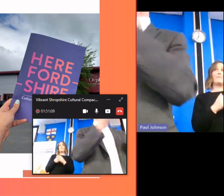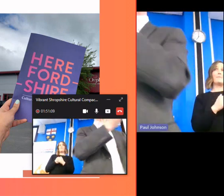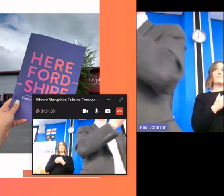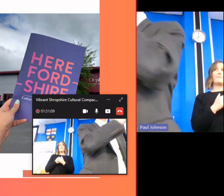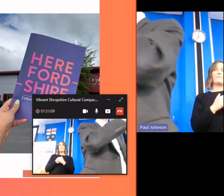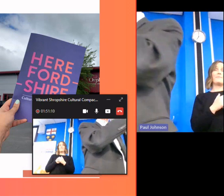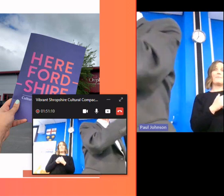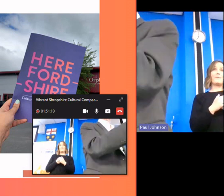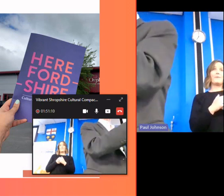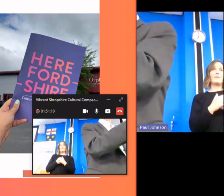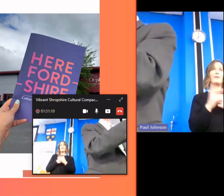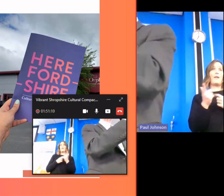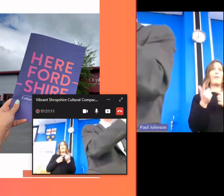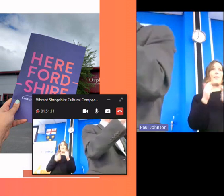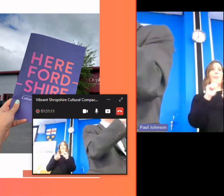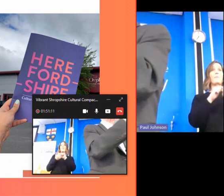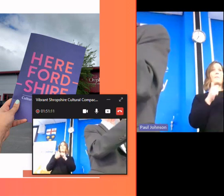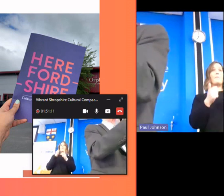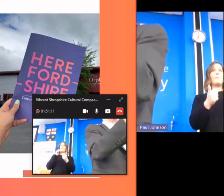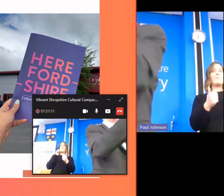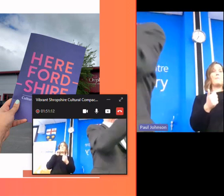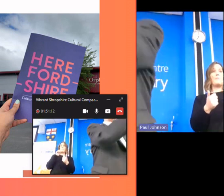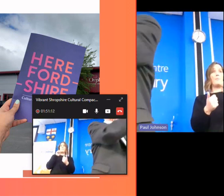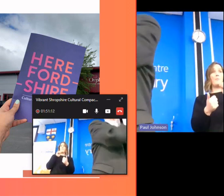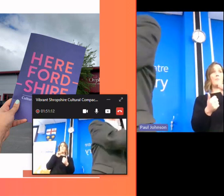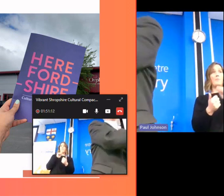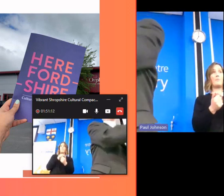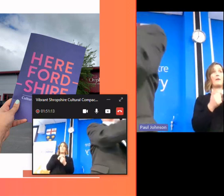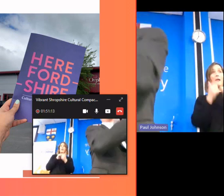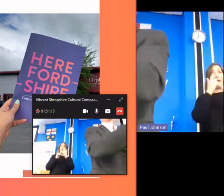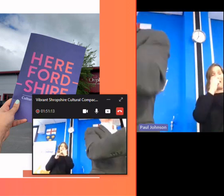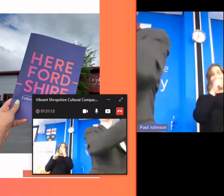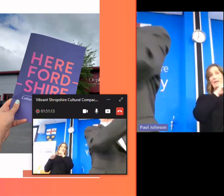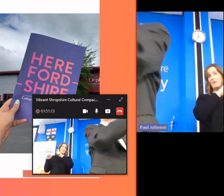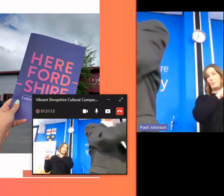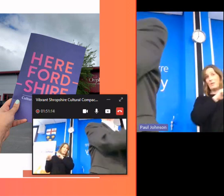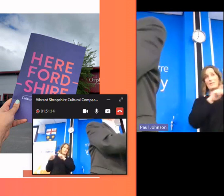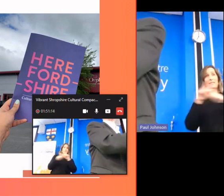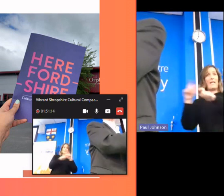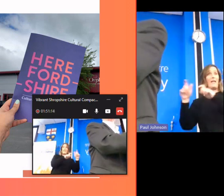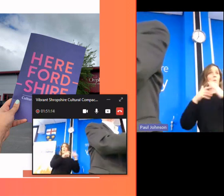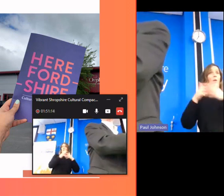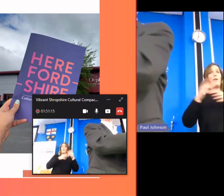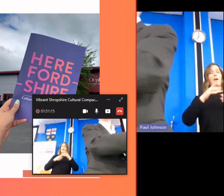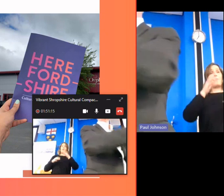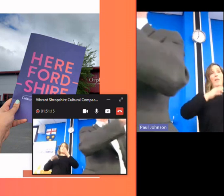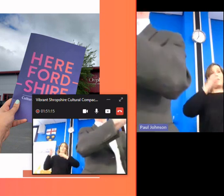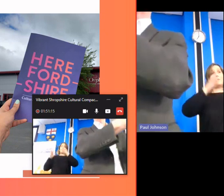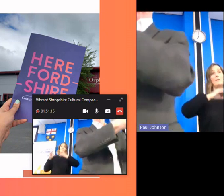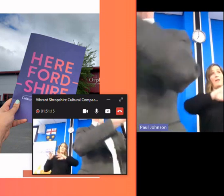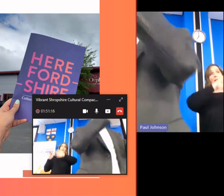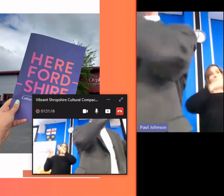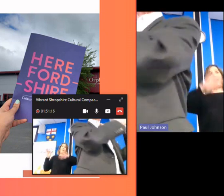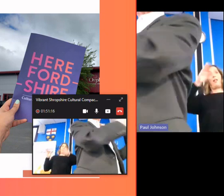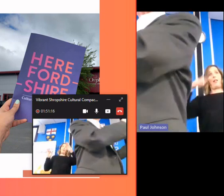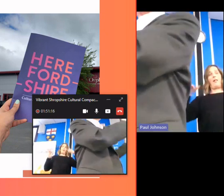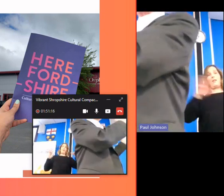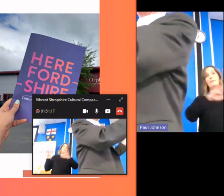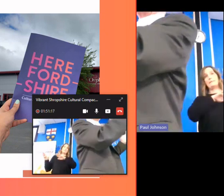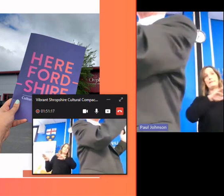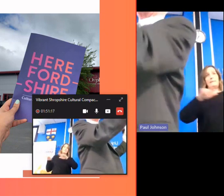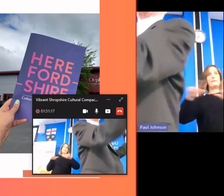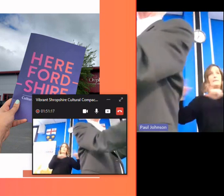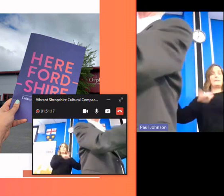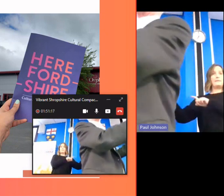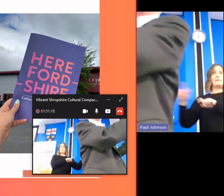uh the partnership is can ride that it is to ride that and now and so at one